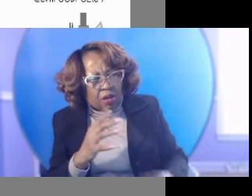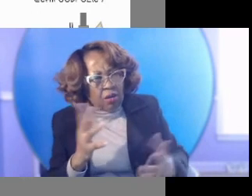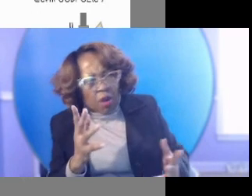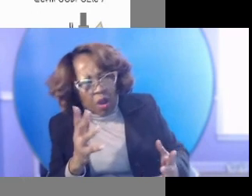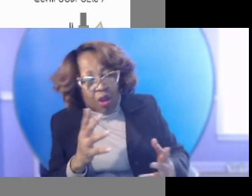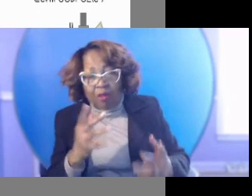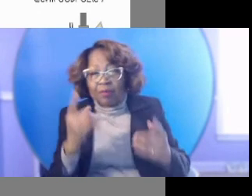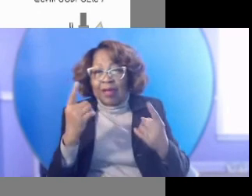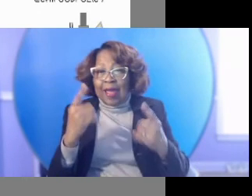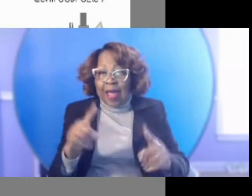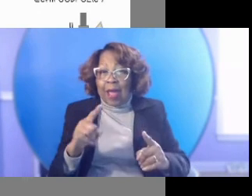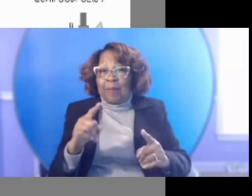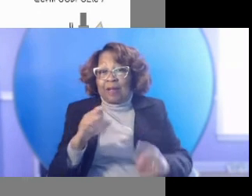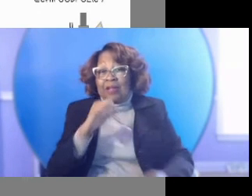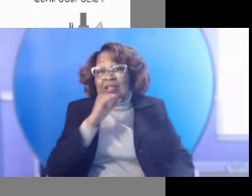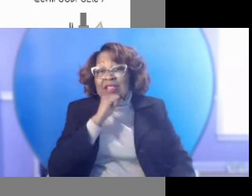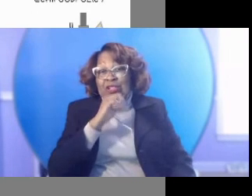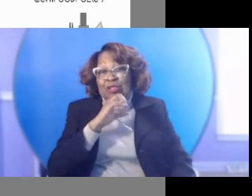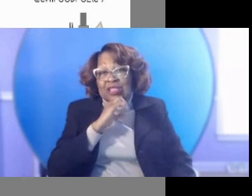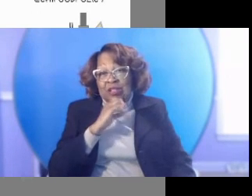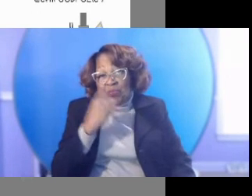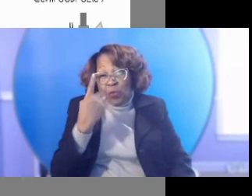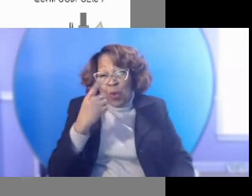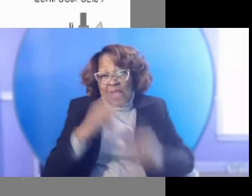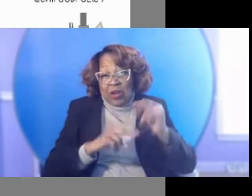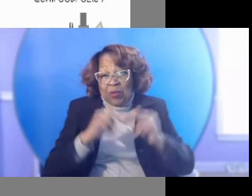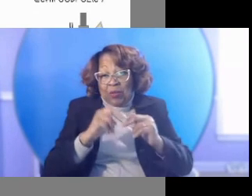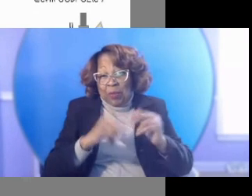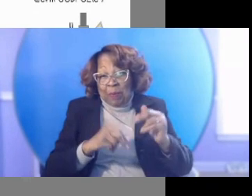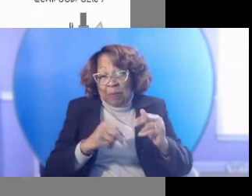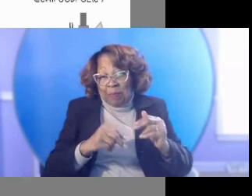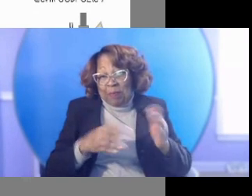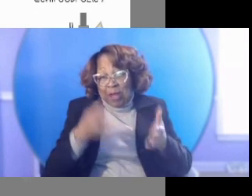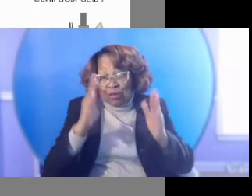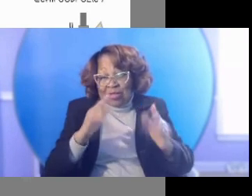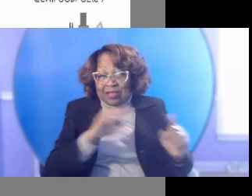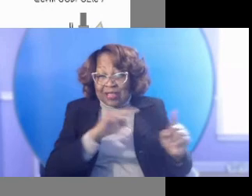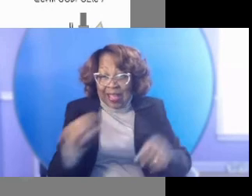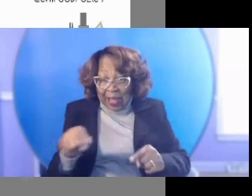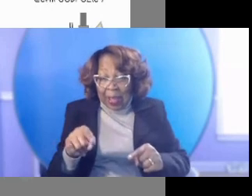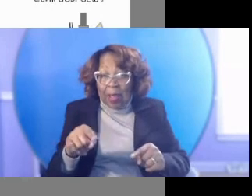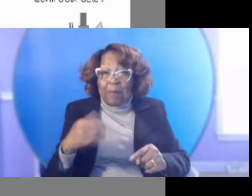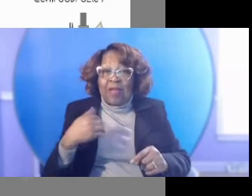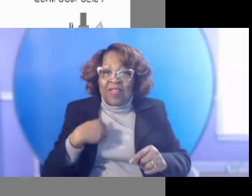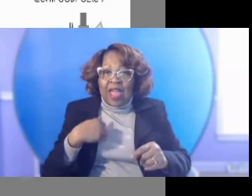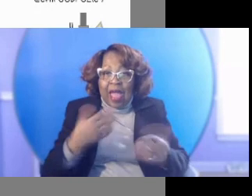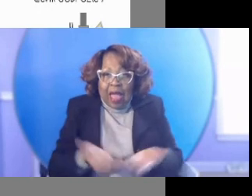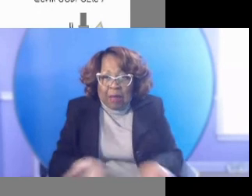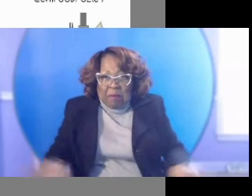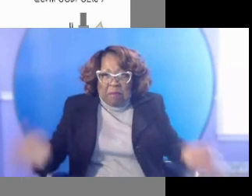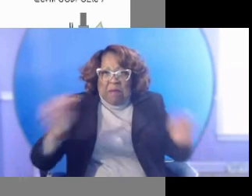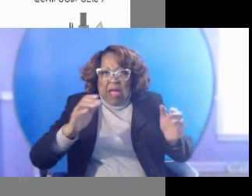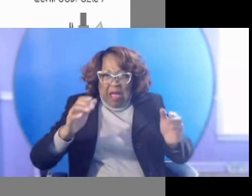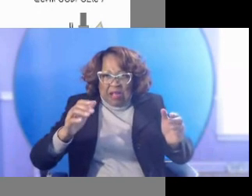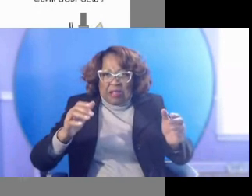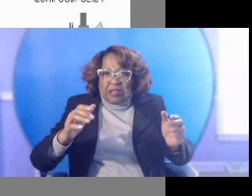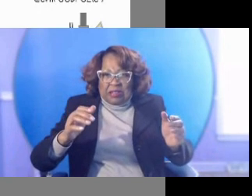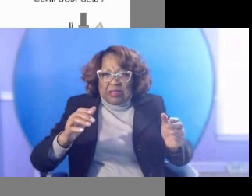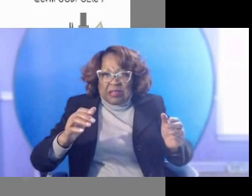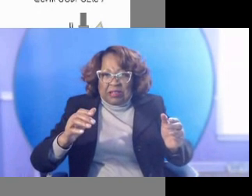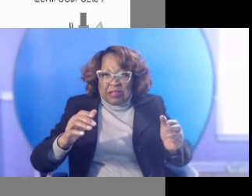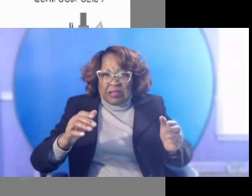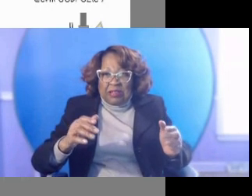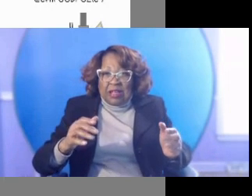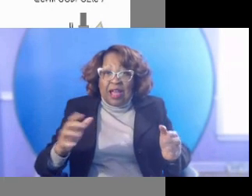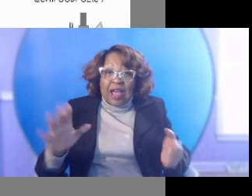citizens from one of the buildings came over. They drove their car over and they had garbage bags, harvesting